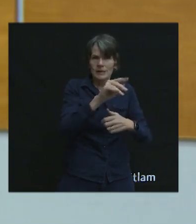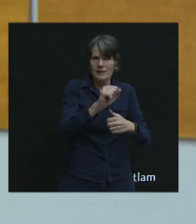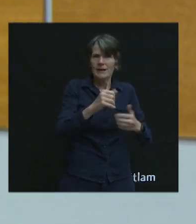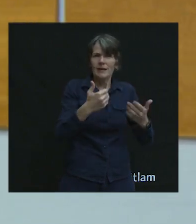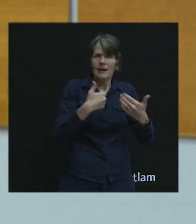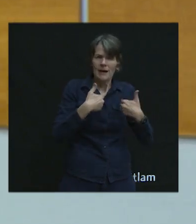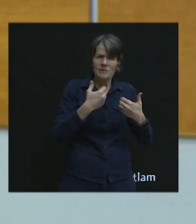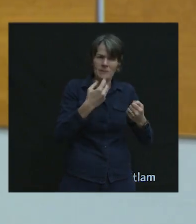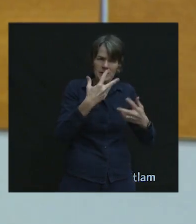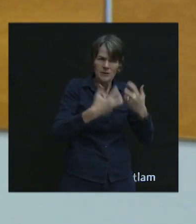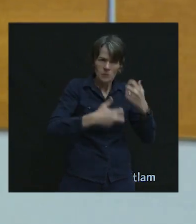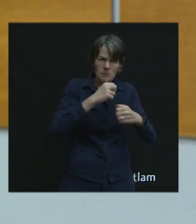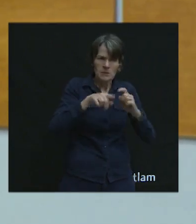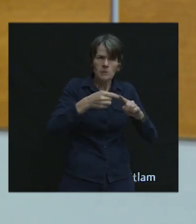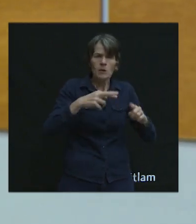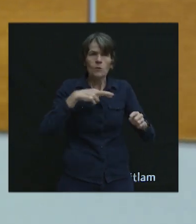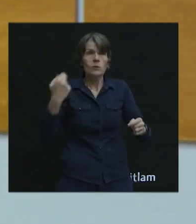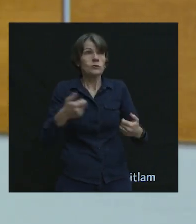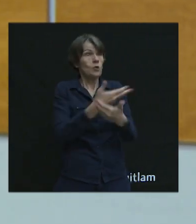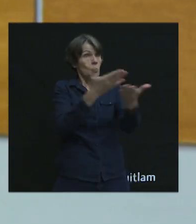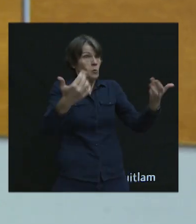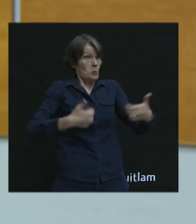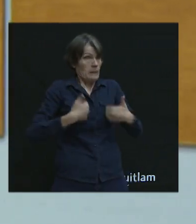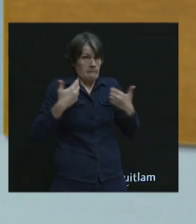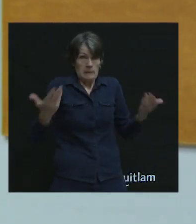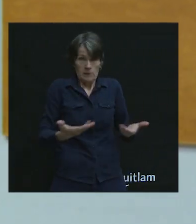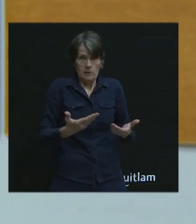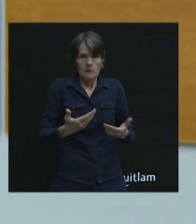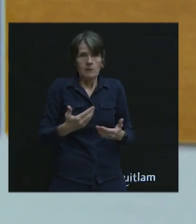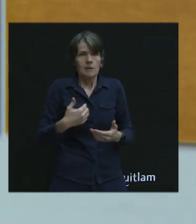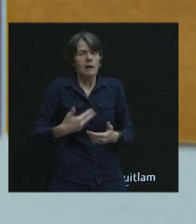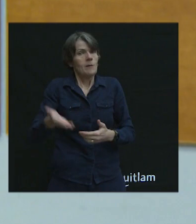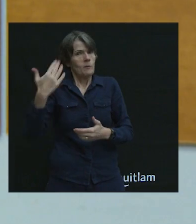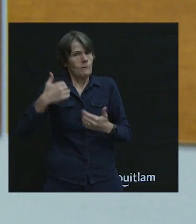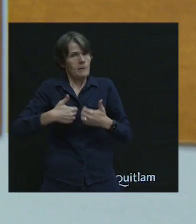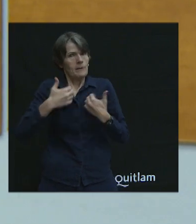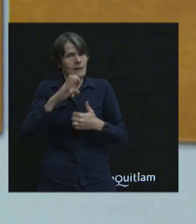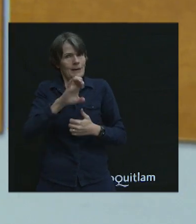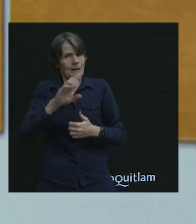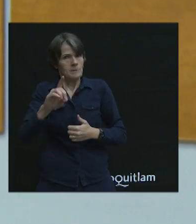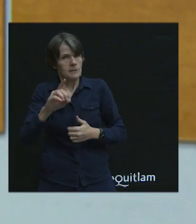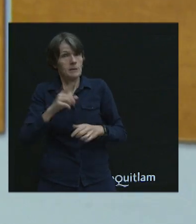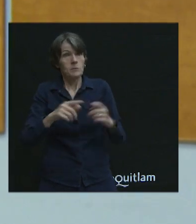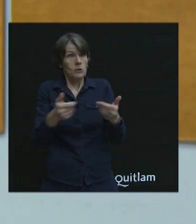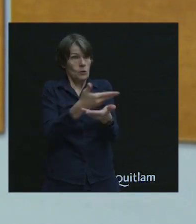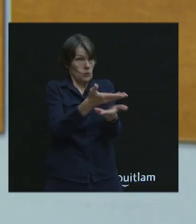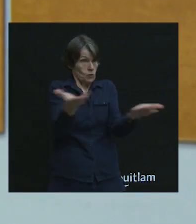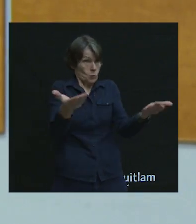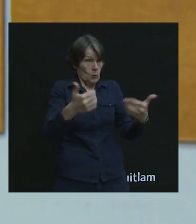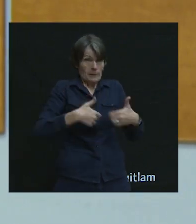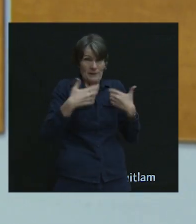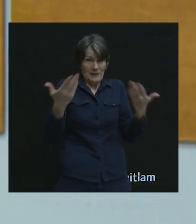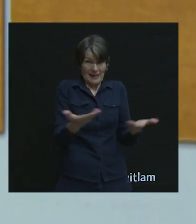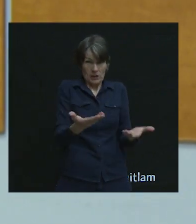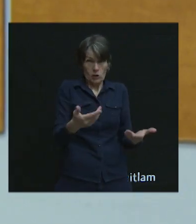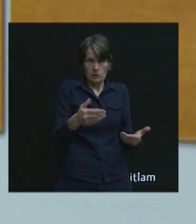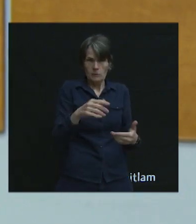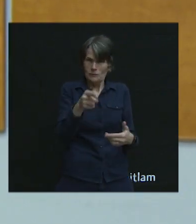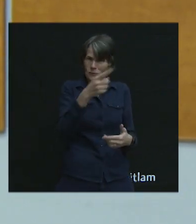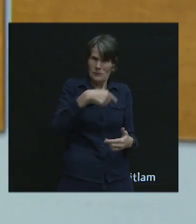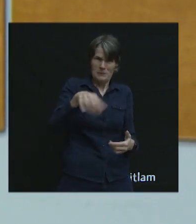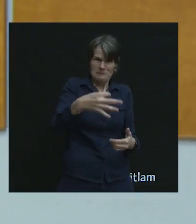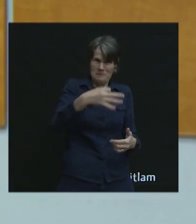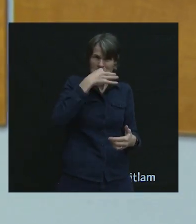risks. And you folks live here. I don't. I live in Edmonton. But you live here. You're experts in your community.